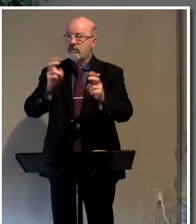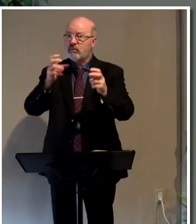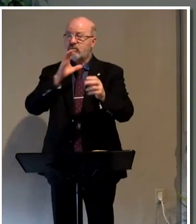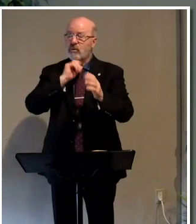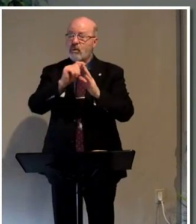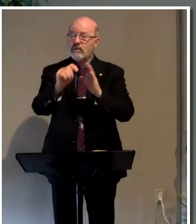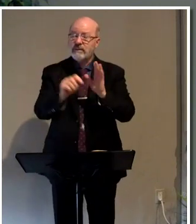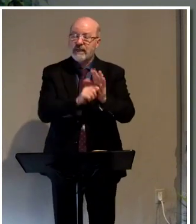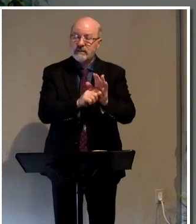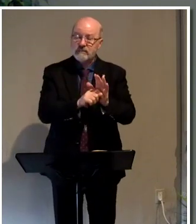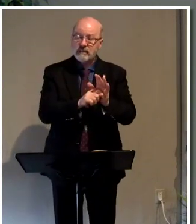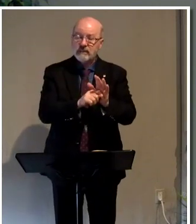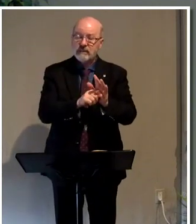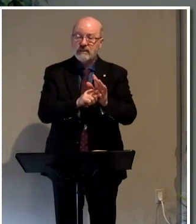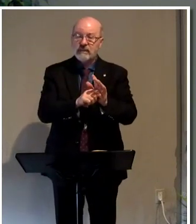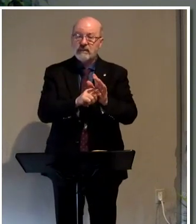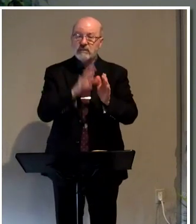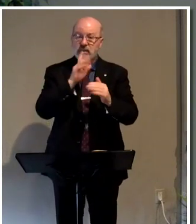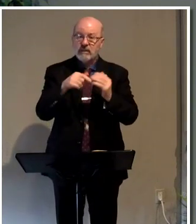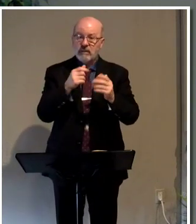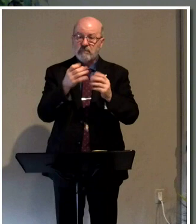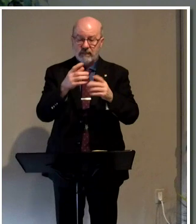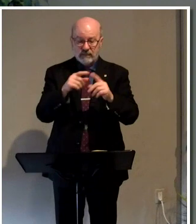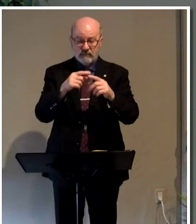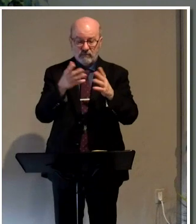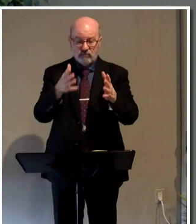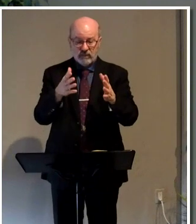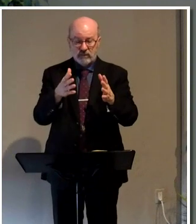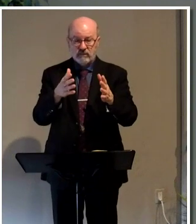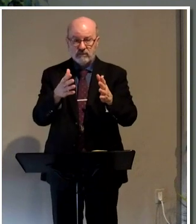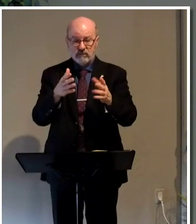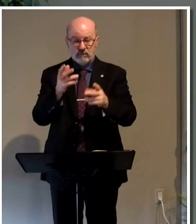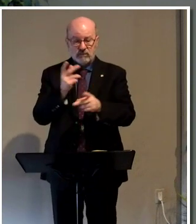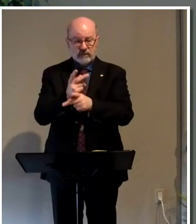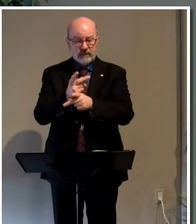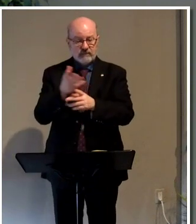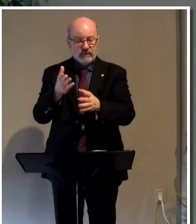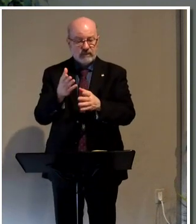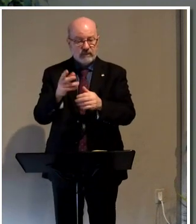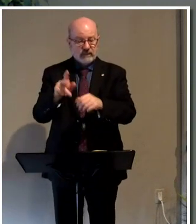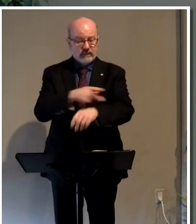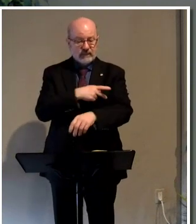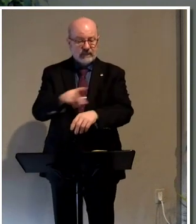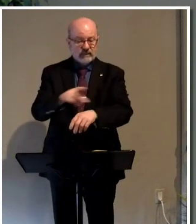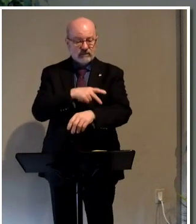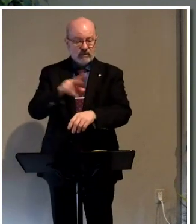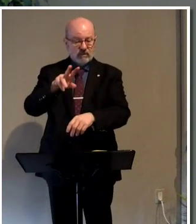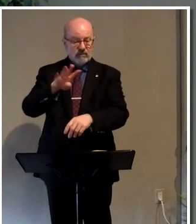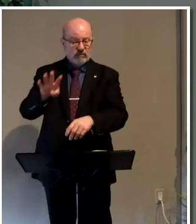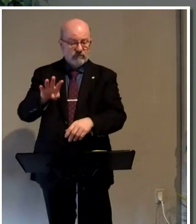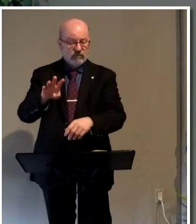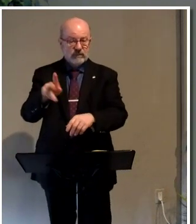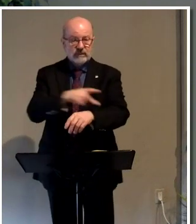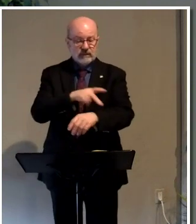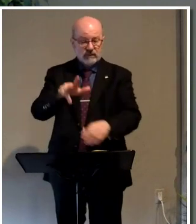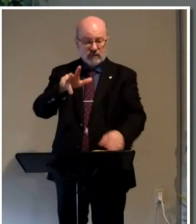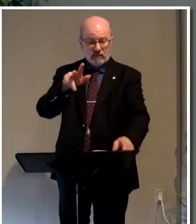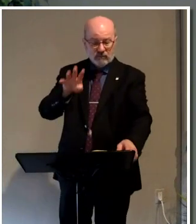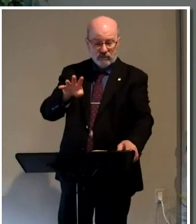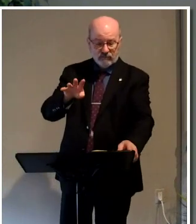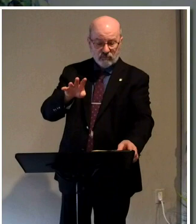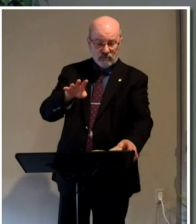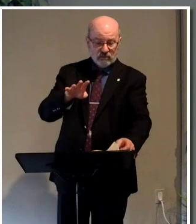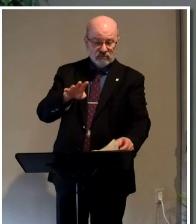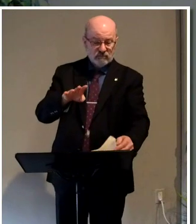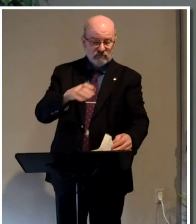Testament, but he alludes to it in many ways as well. Hold your finger here now and turn to Psalms chapter 34, a very beloved psalm